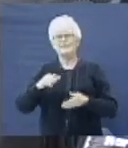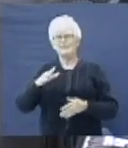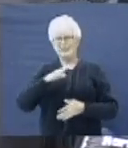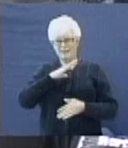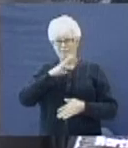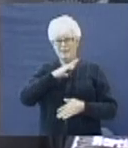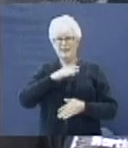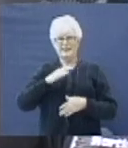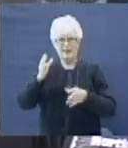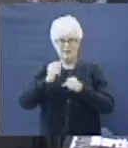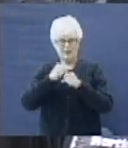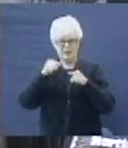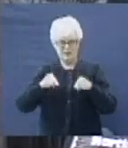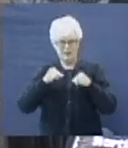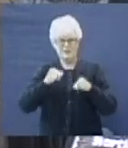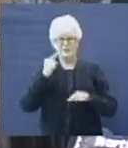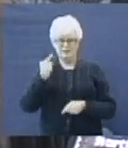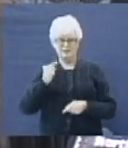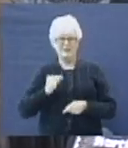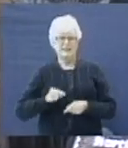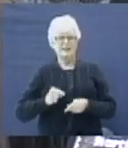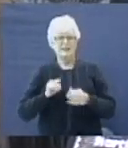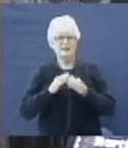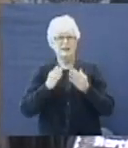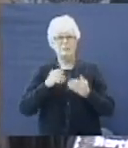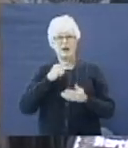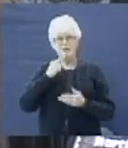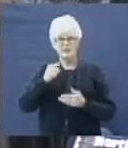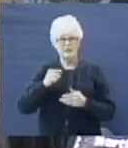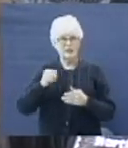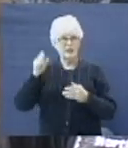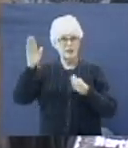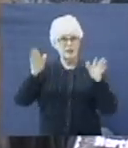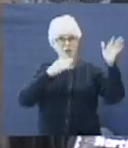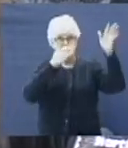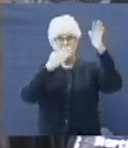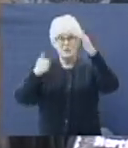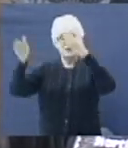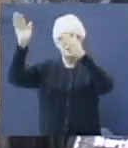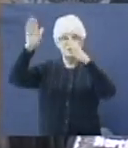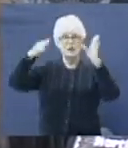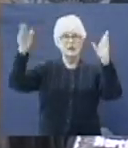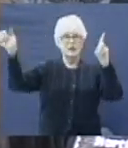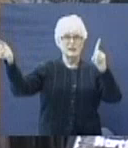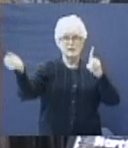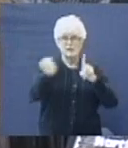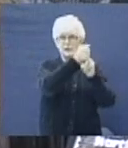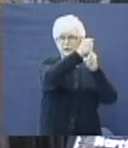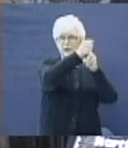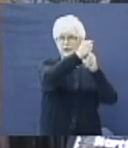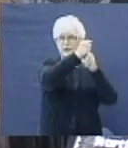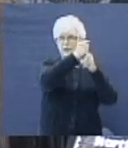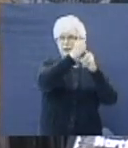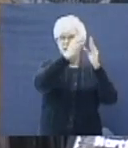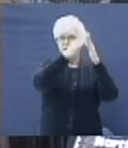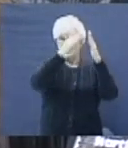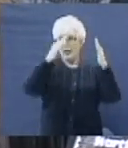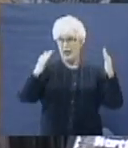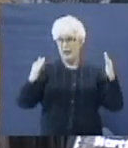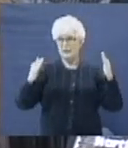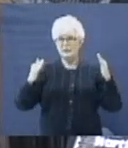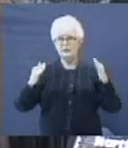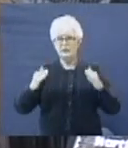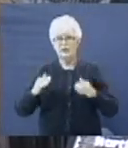I've got this one. Look what the Bible said. There came a great wind from the wilderness and smoked the four